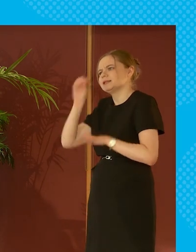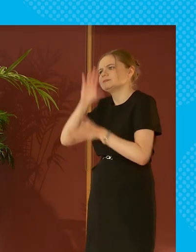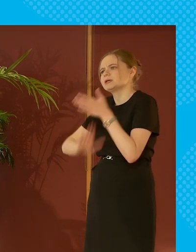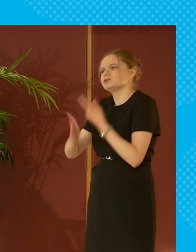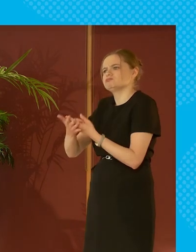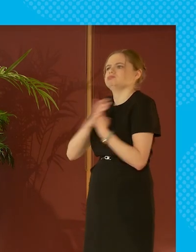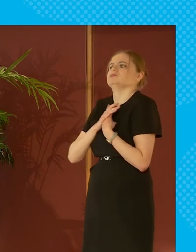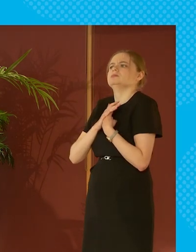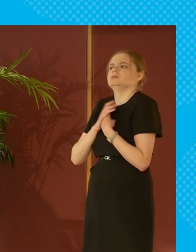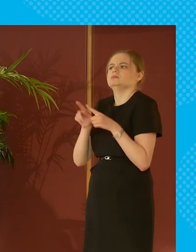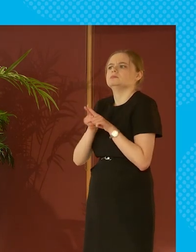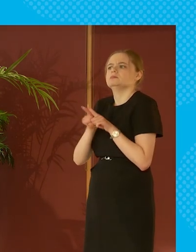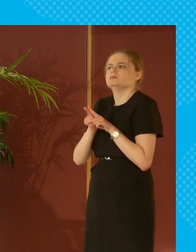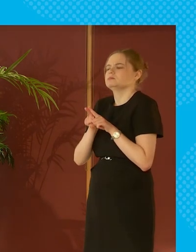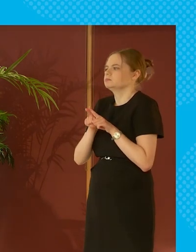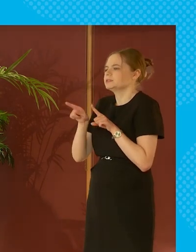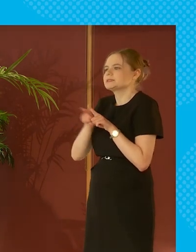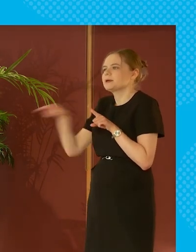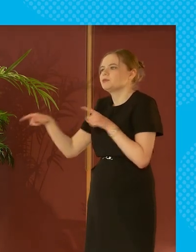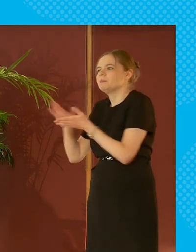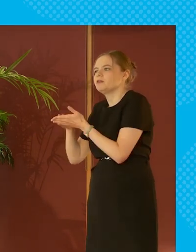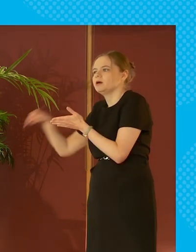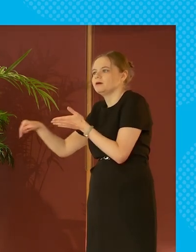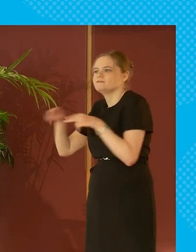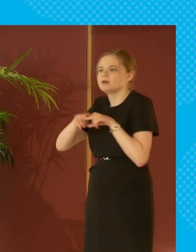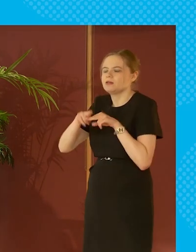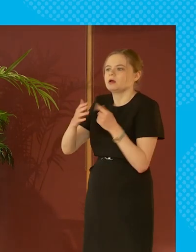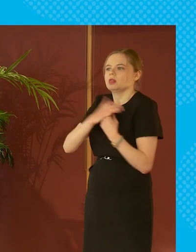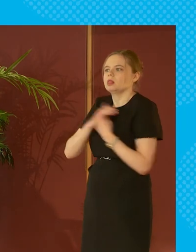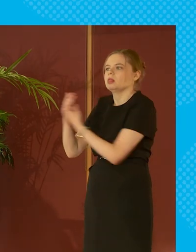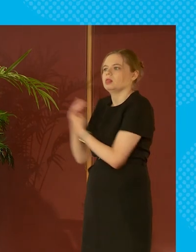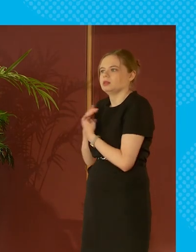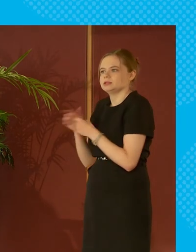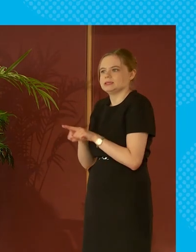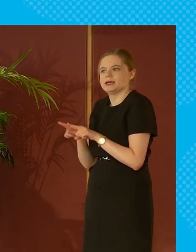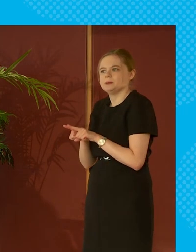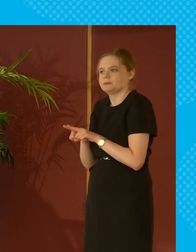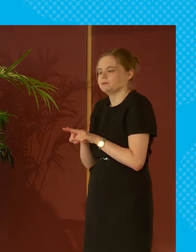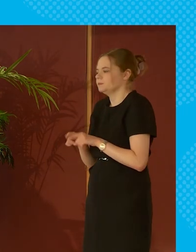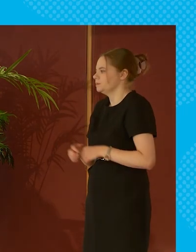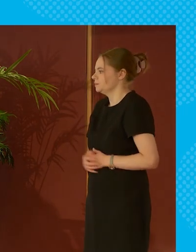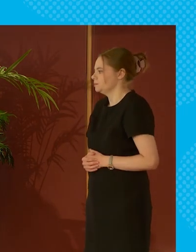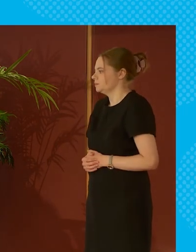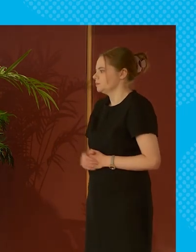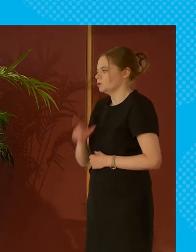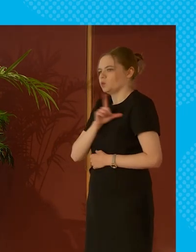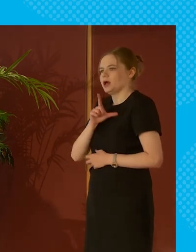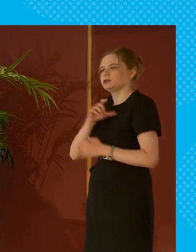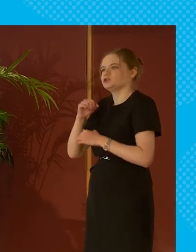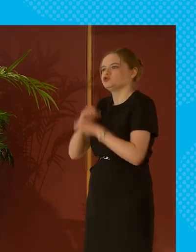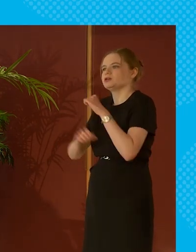same discriminations as the mothers do as the single mothers do because